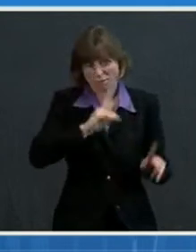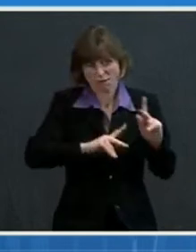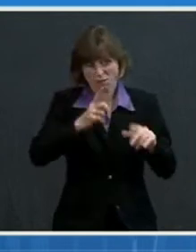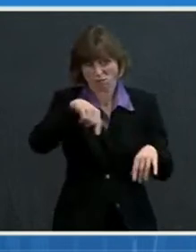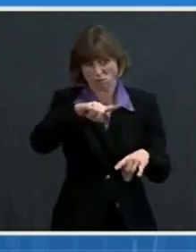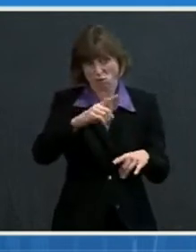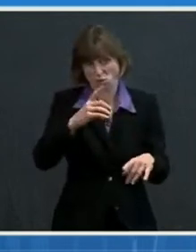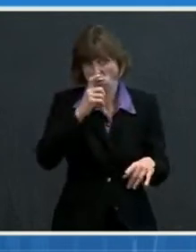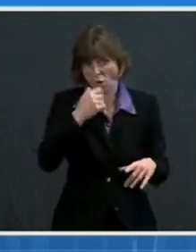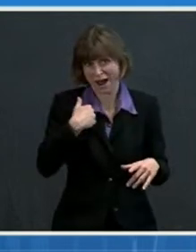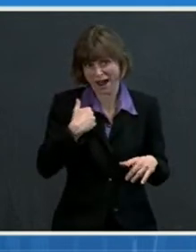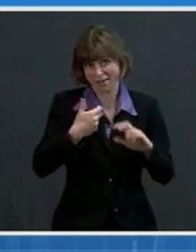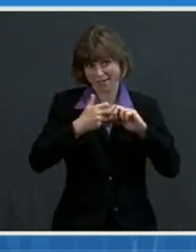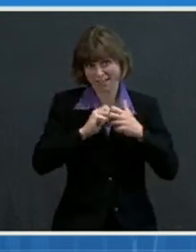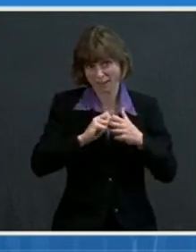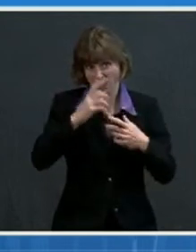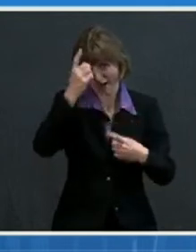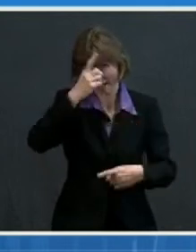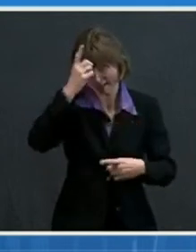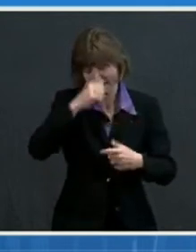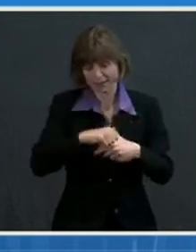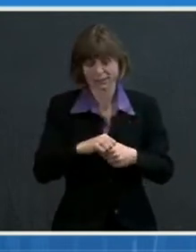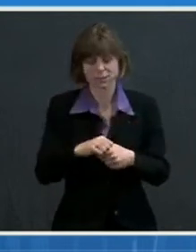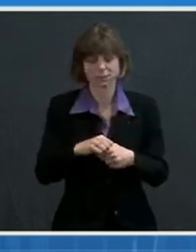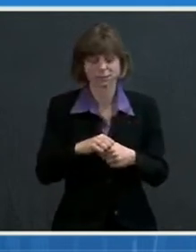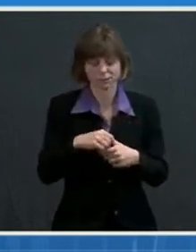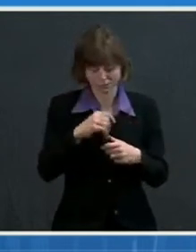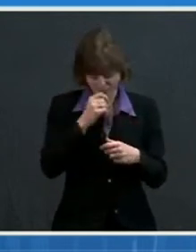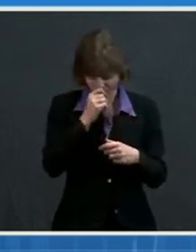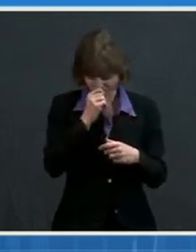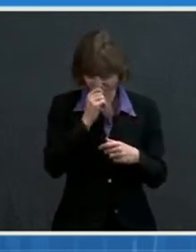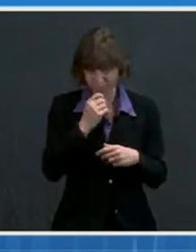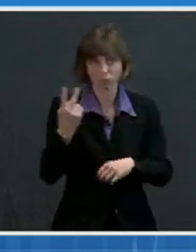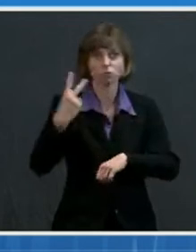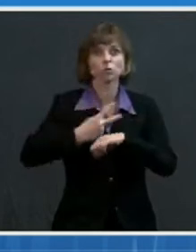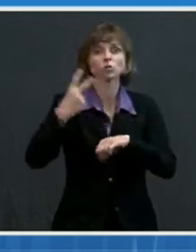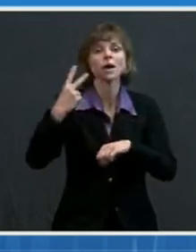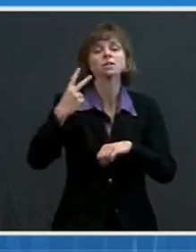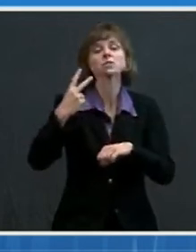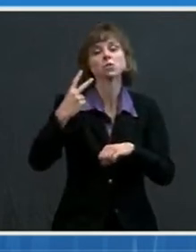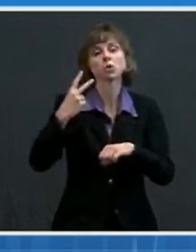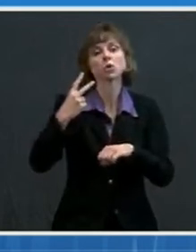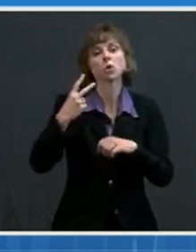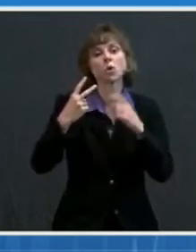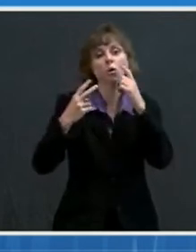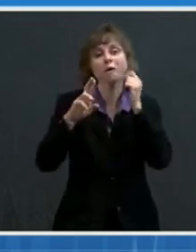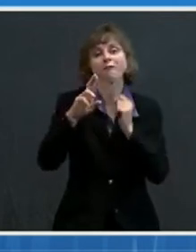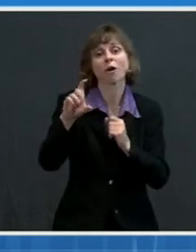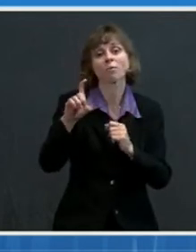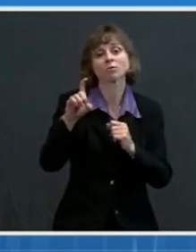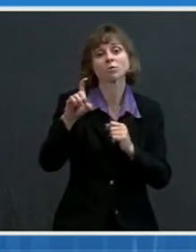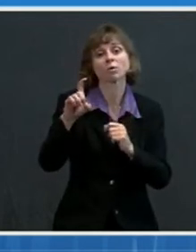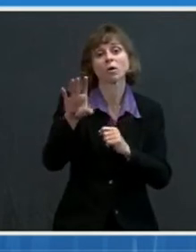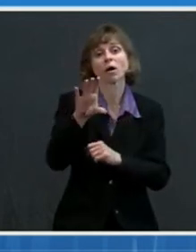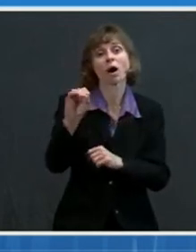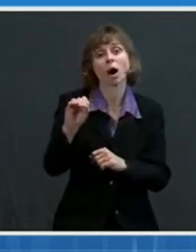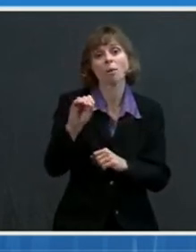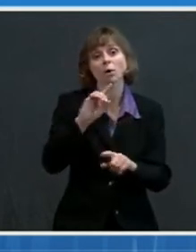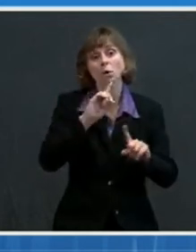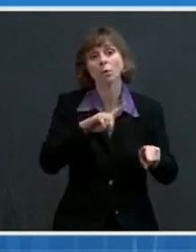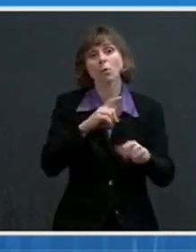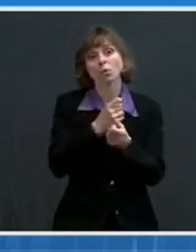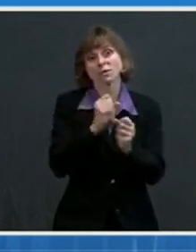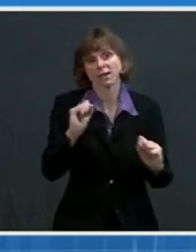Just two days ago, Atia Pharmaceuticals reported favorable safety and pharmacokinetic